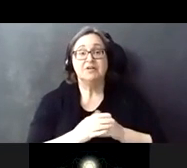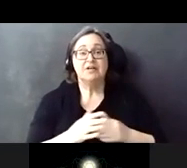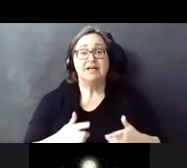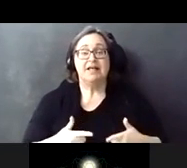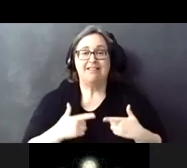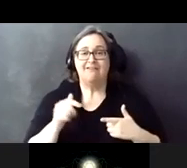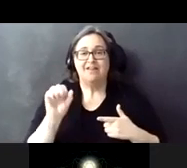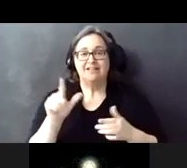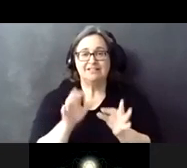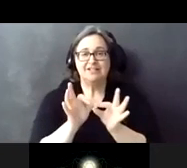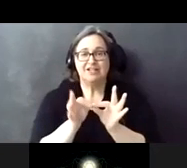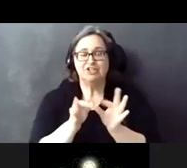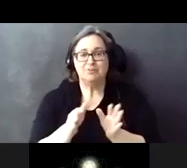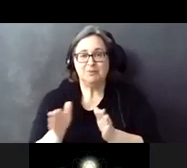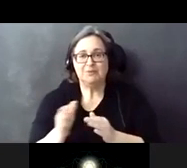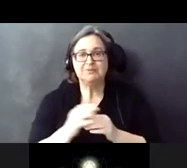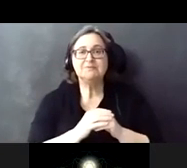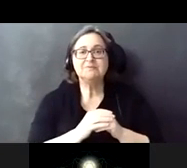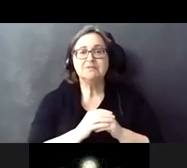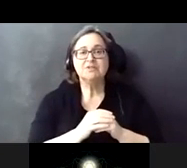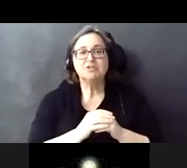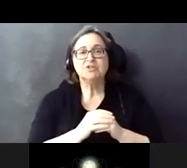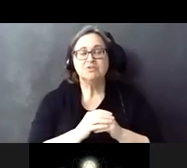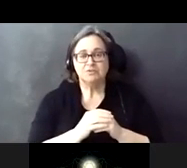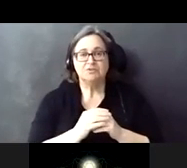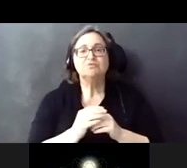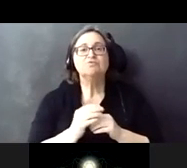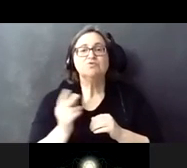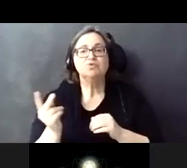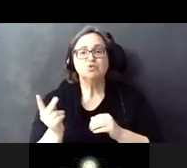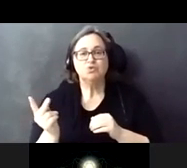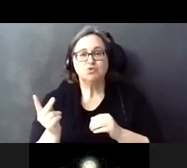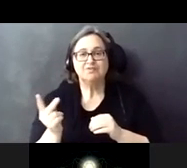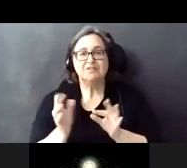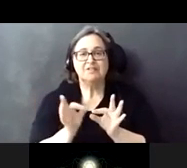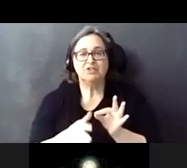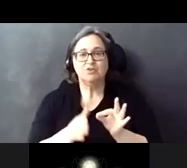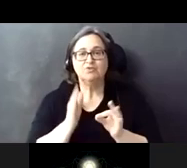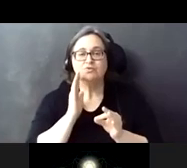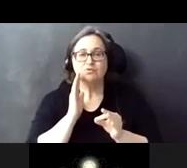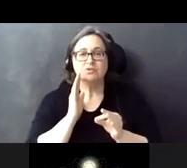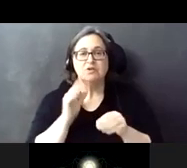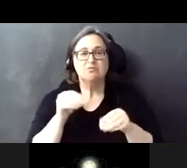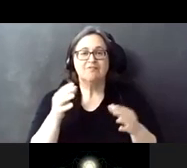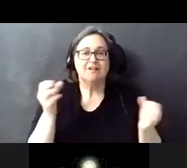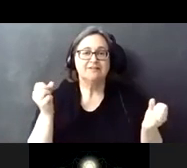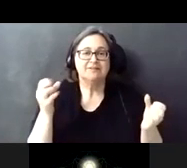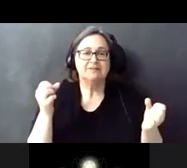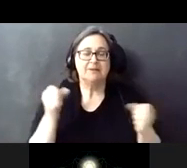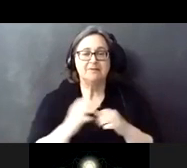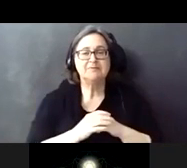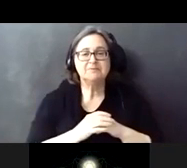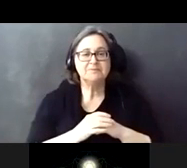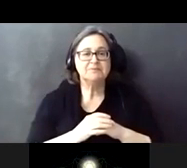ASL interpreters. They will be throughout this presentation, providing sign language support.